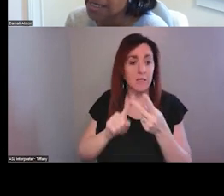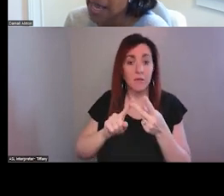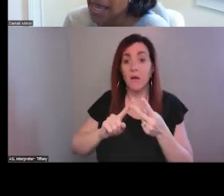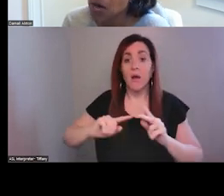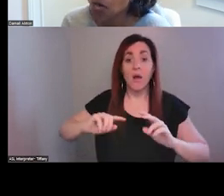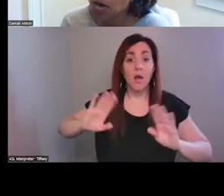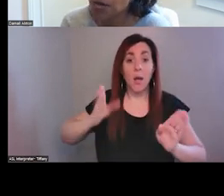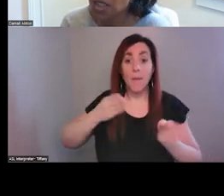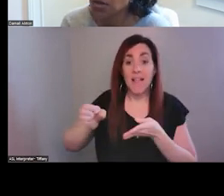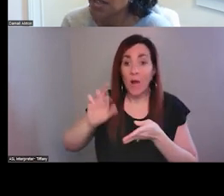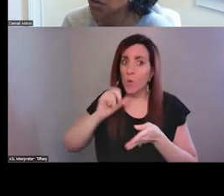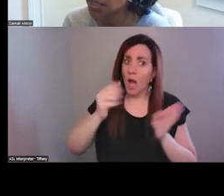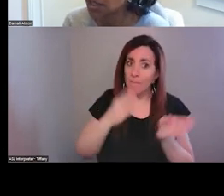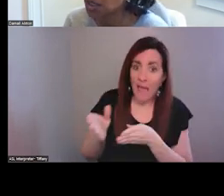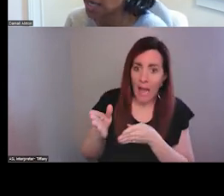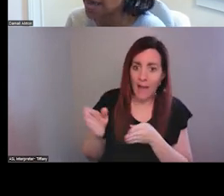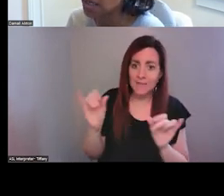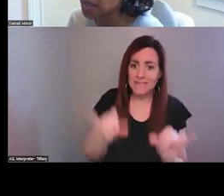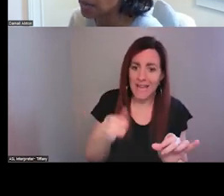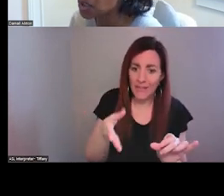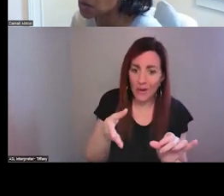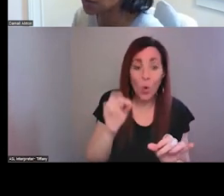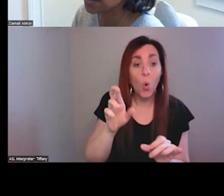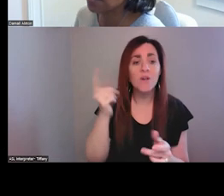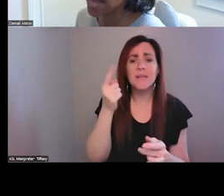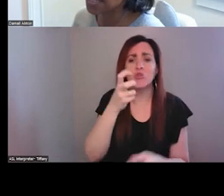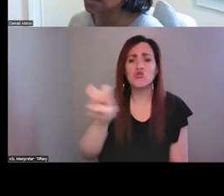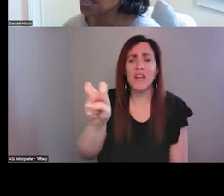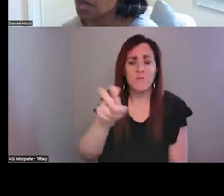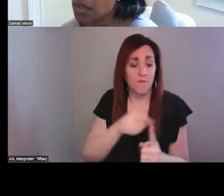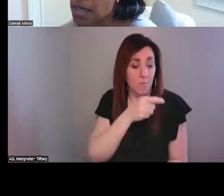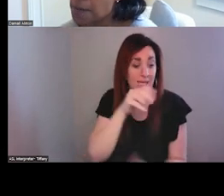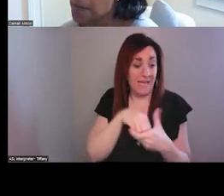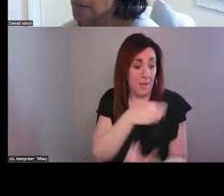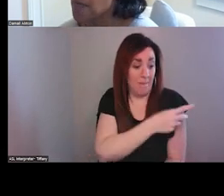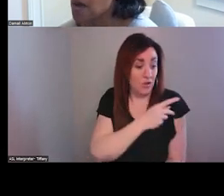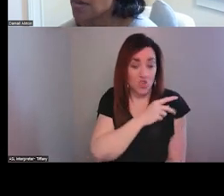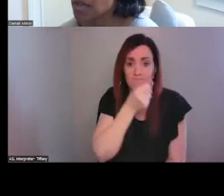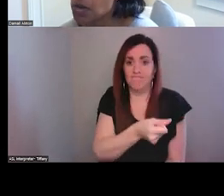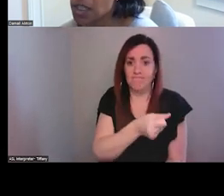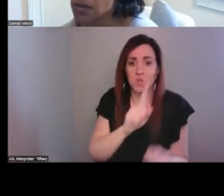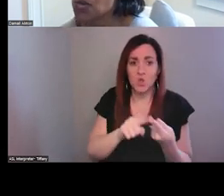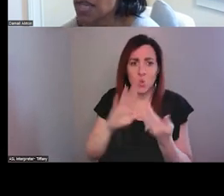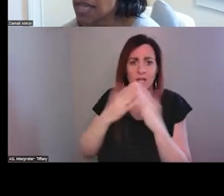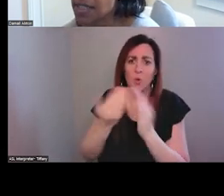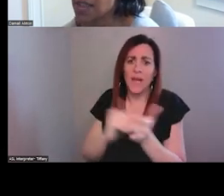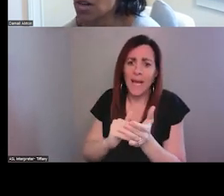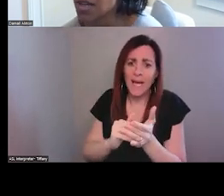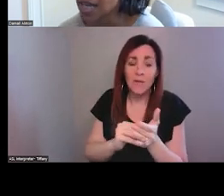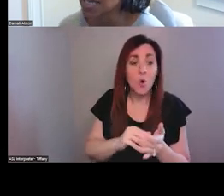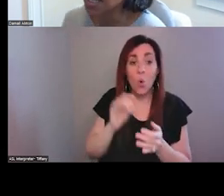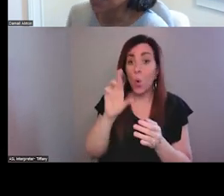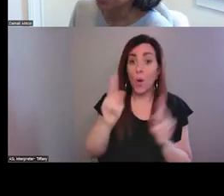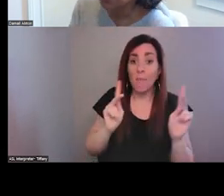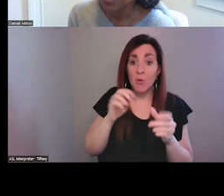unplanned stay, or for someone that's transitioning out of inpatient services back into the community. And for individuals in the ED that